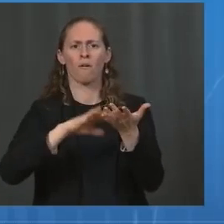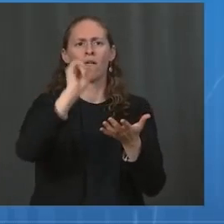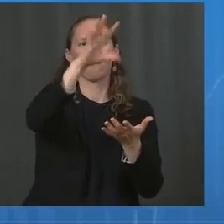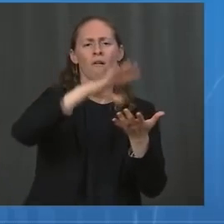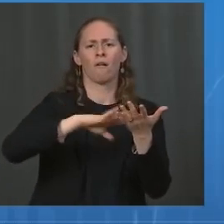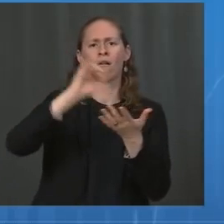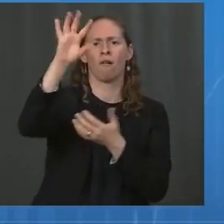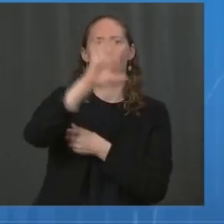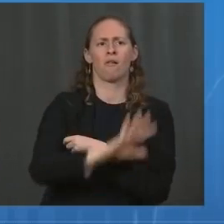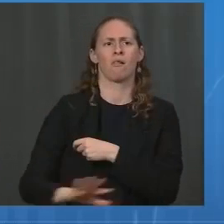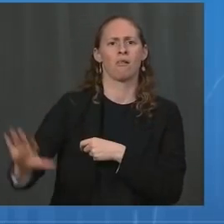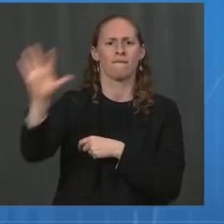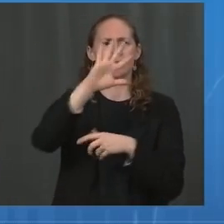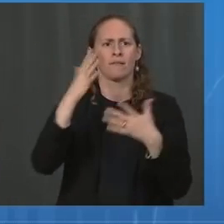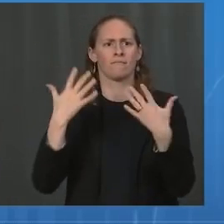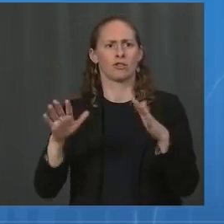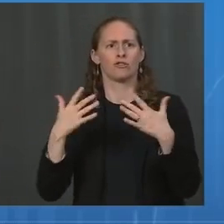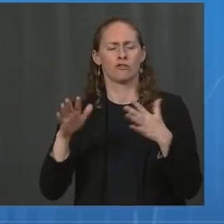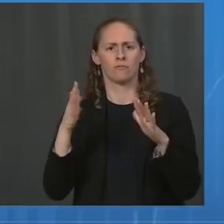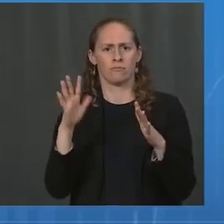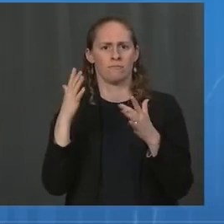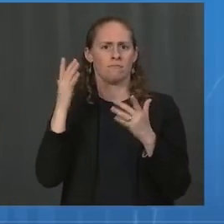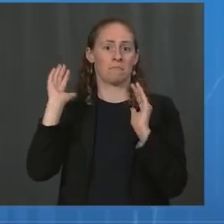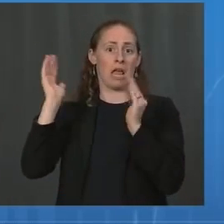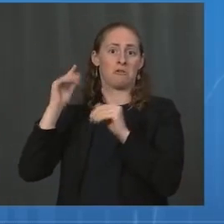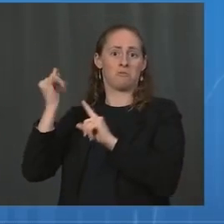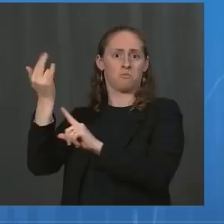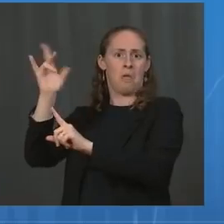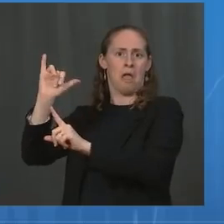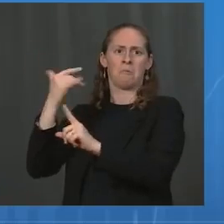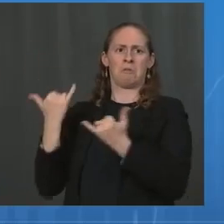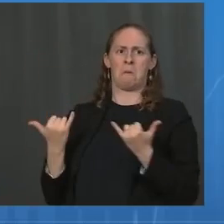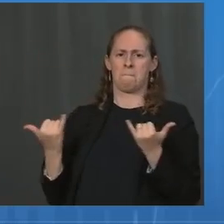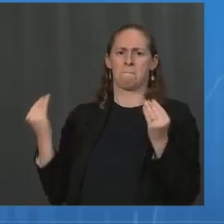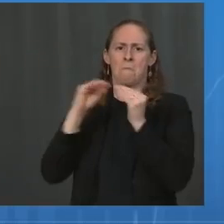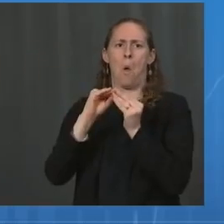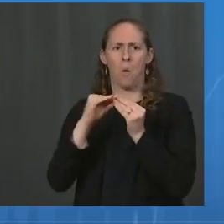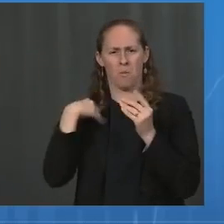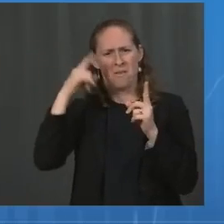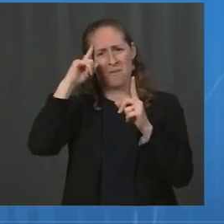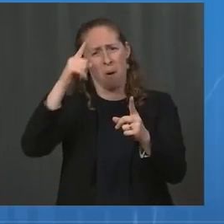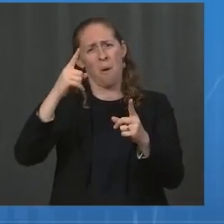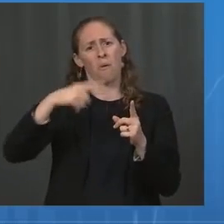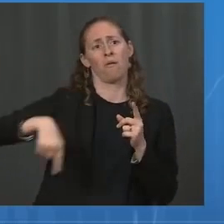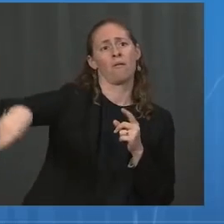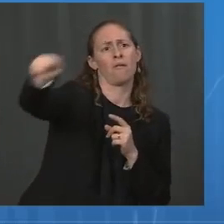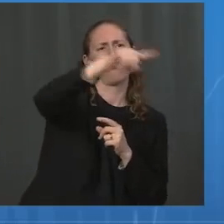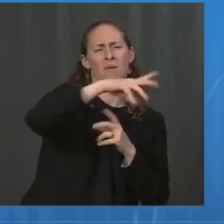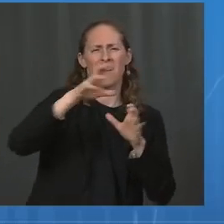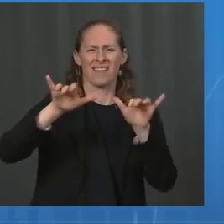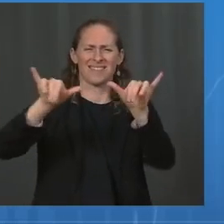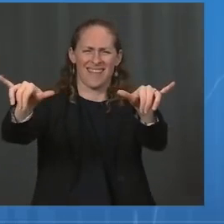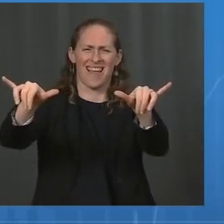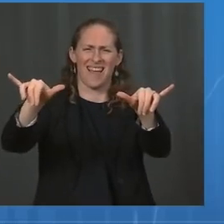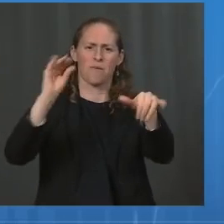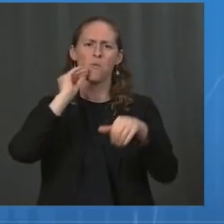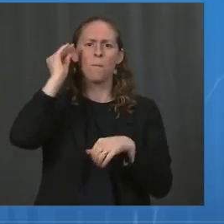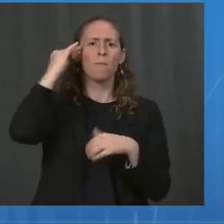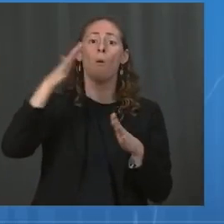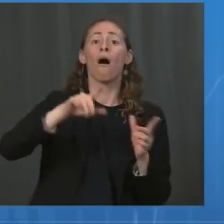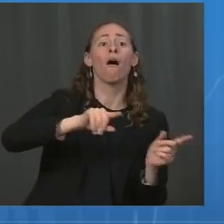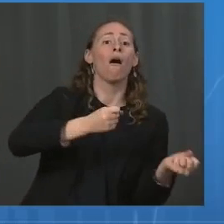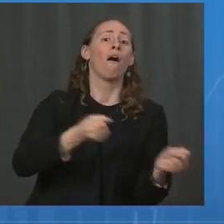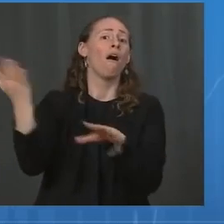These therapeutics prevent hospitalization and save lives. Our message to all states,